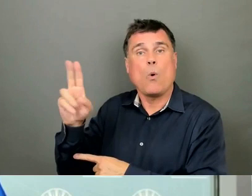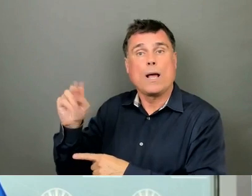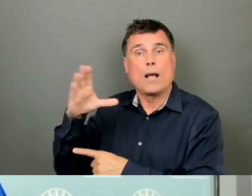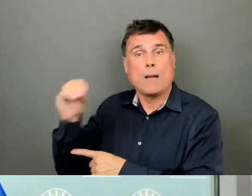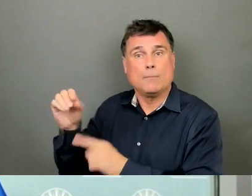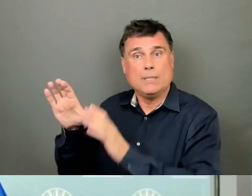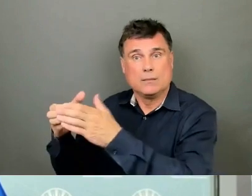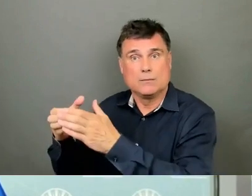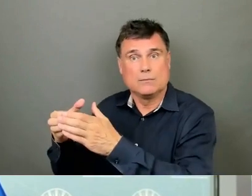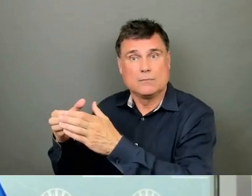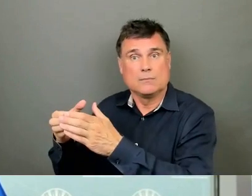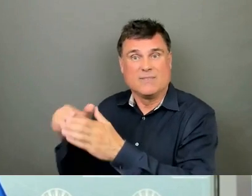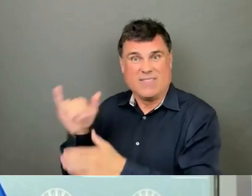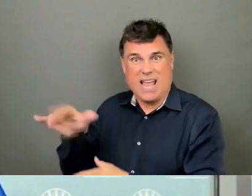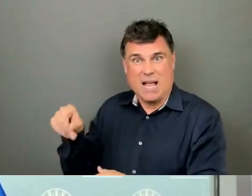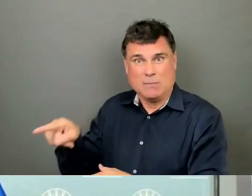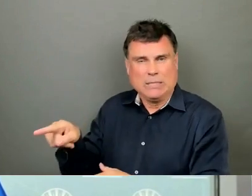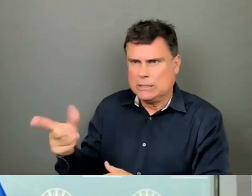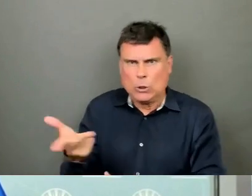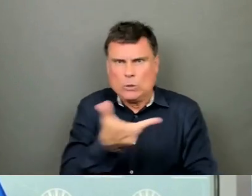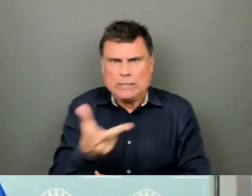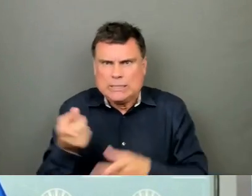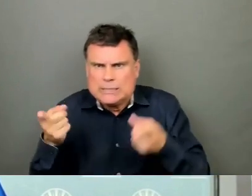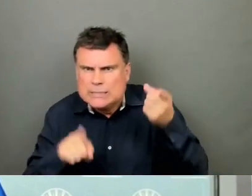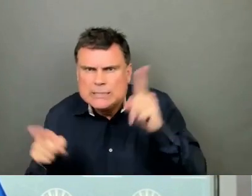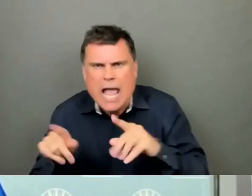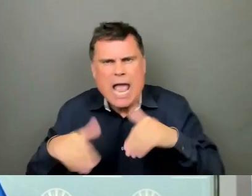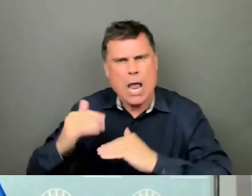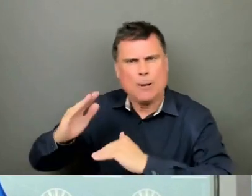for the completion of this desperately needed housing.